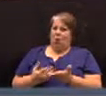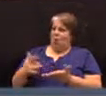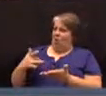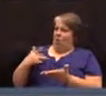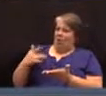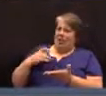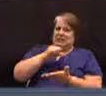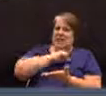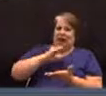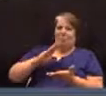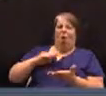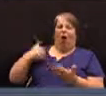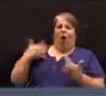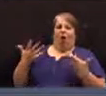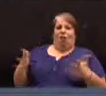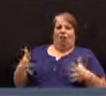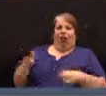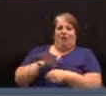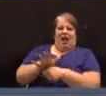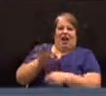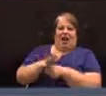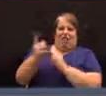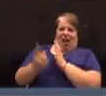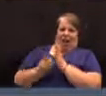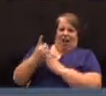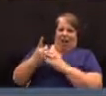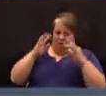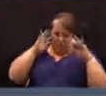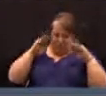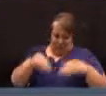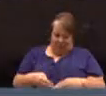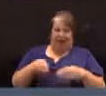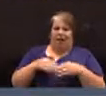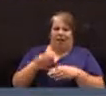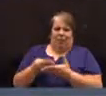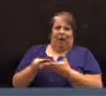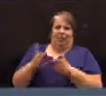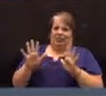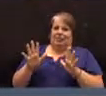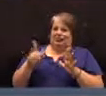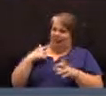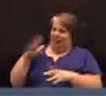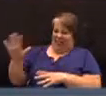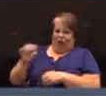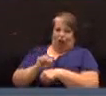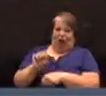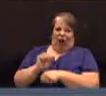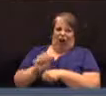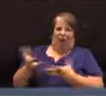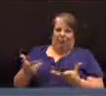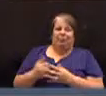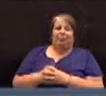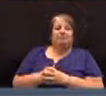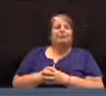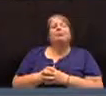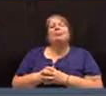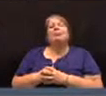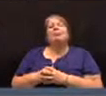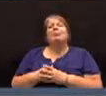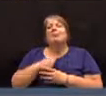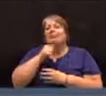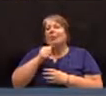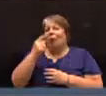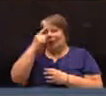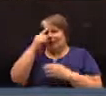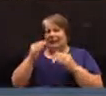that they feel they already have enough hours in that job. And so I don't know where else, I don't think the